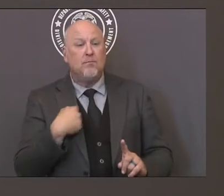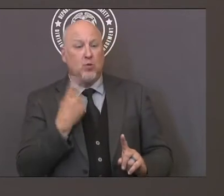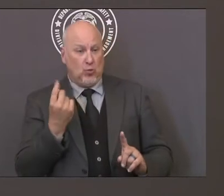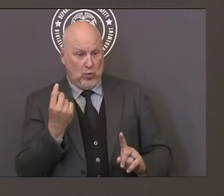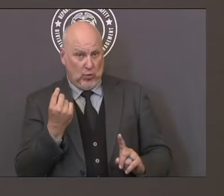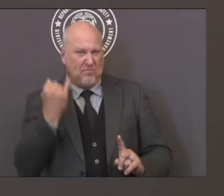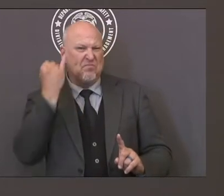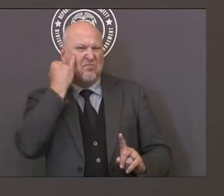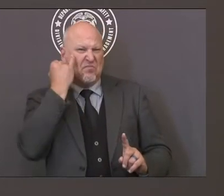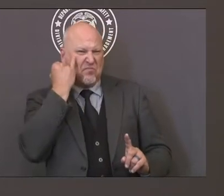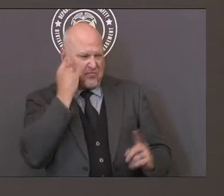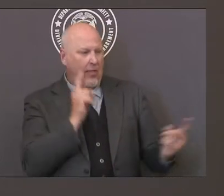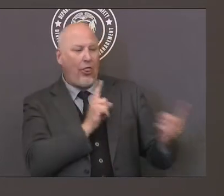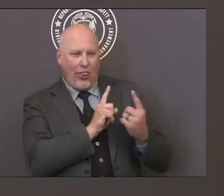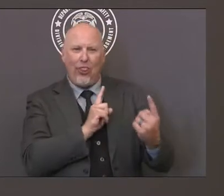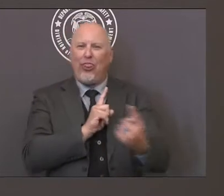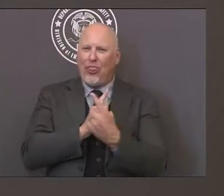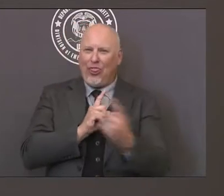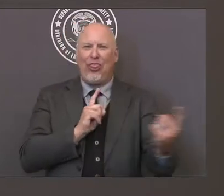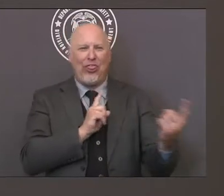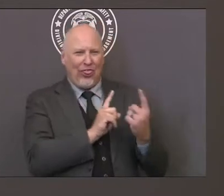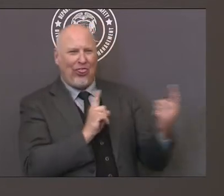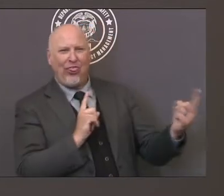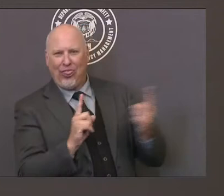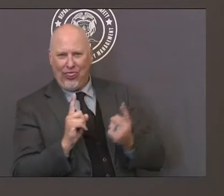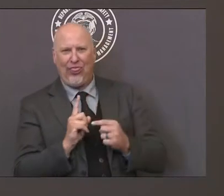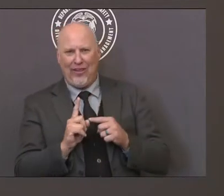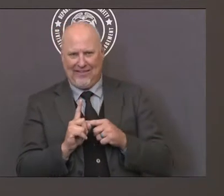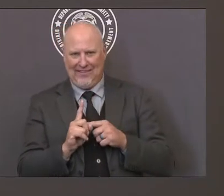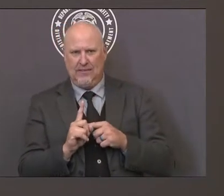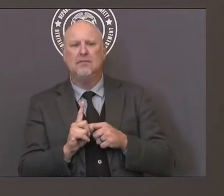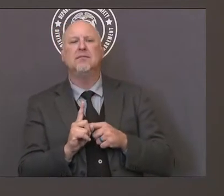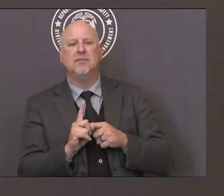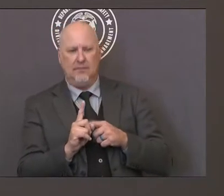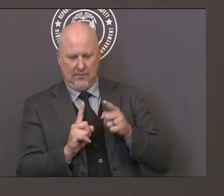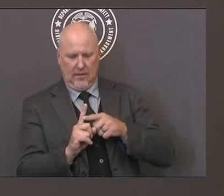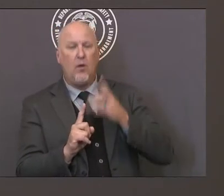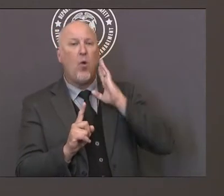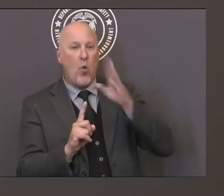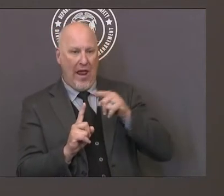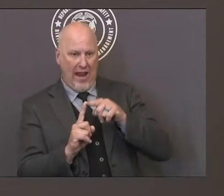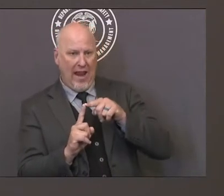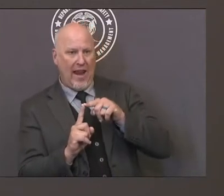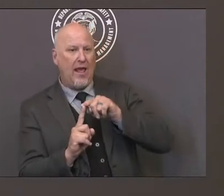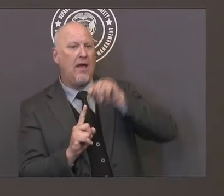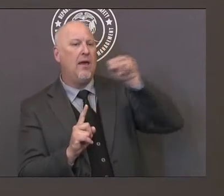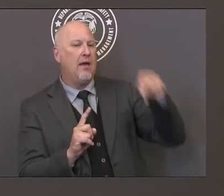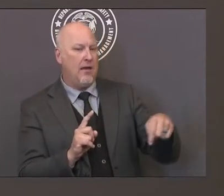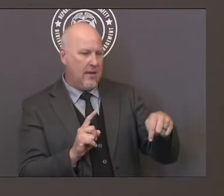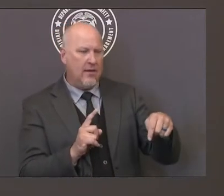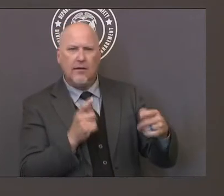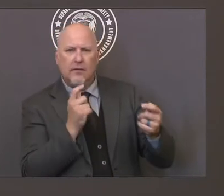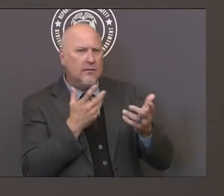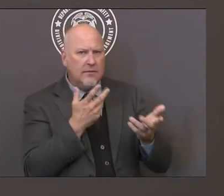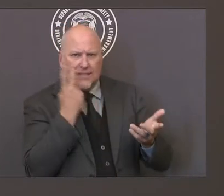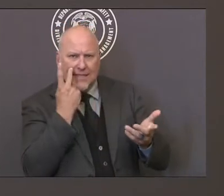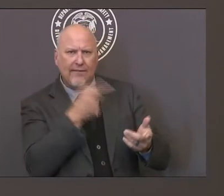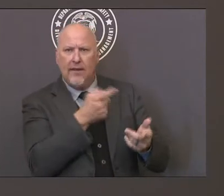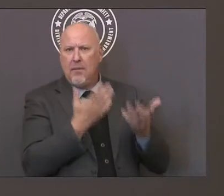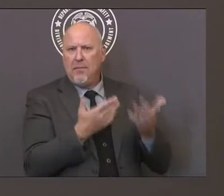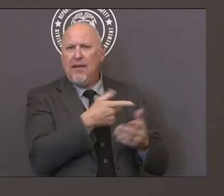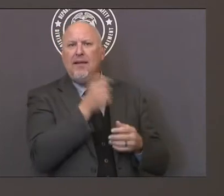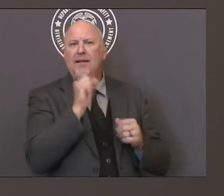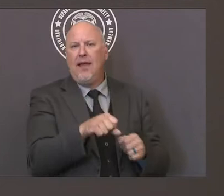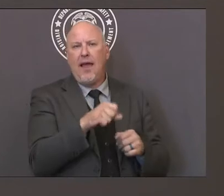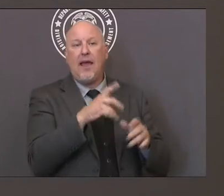they do not have any symptoms they screen themselves for symptoms daily they wear a face covering while in school and practice